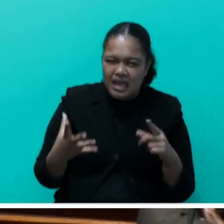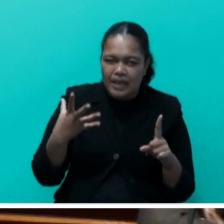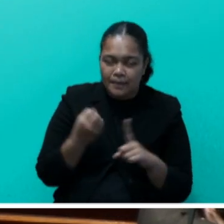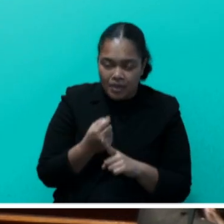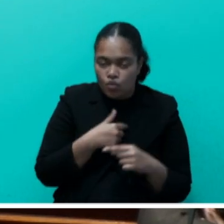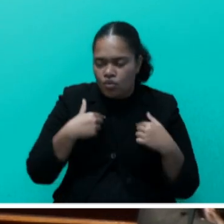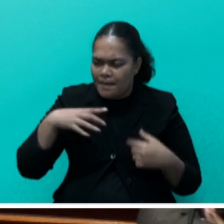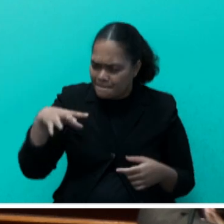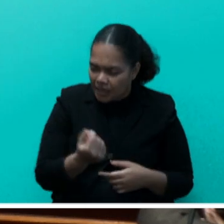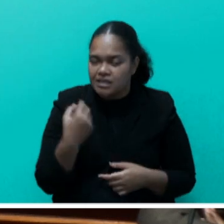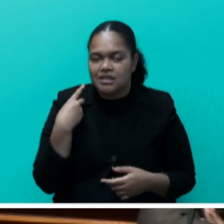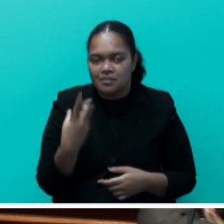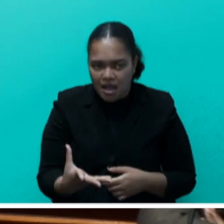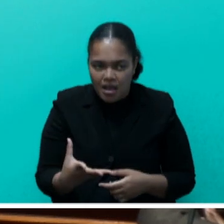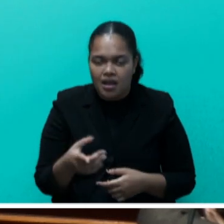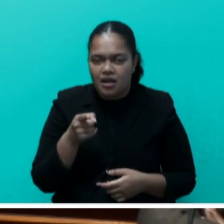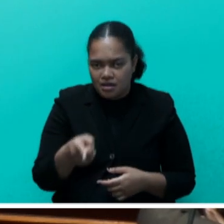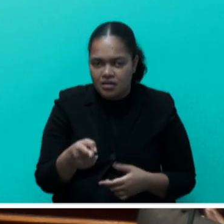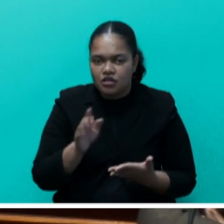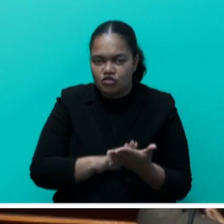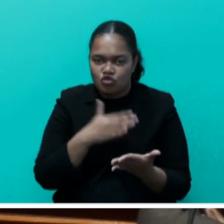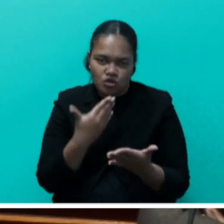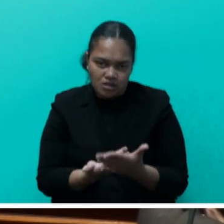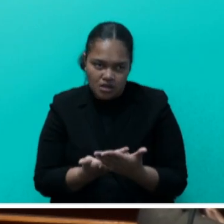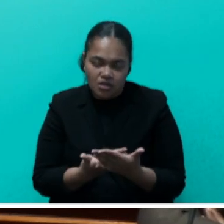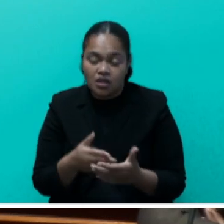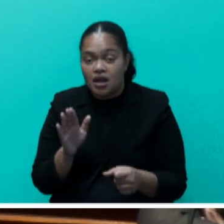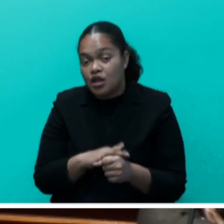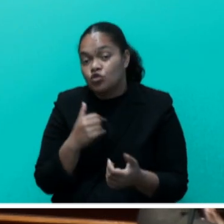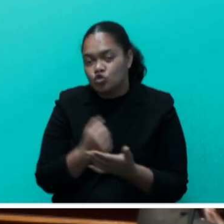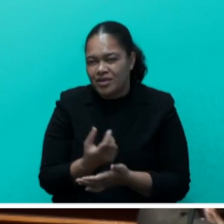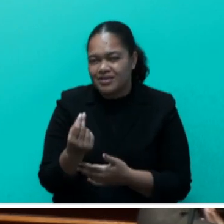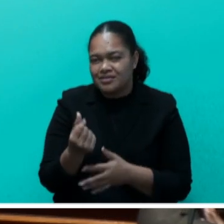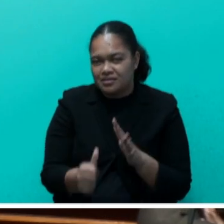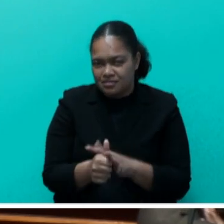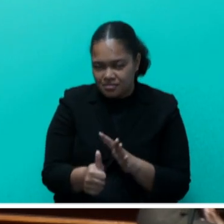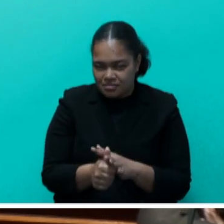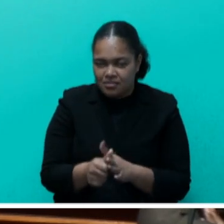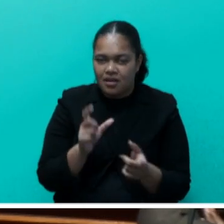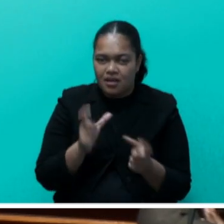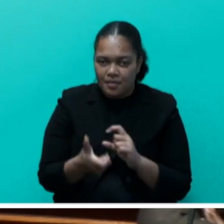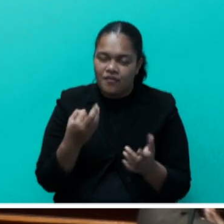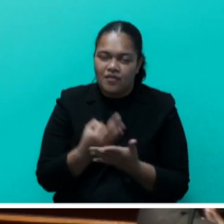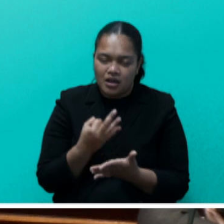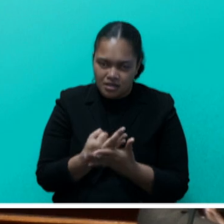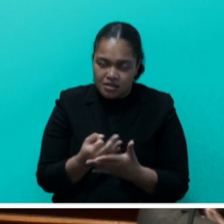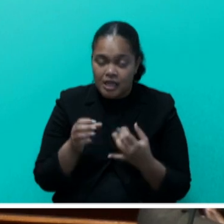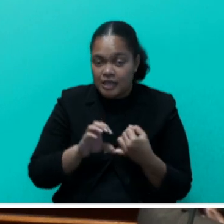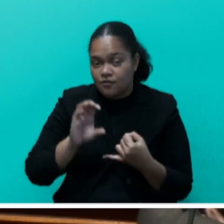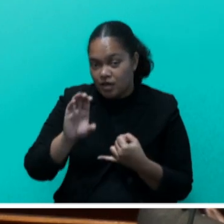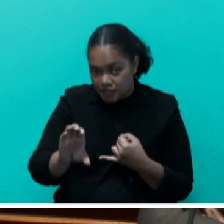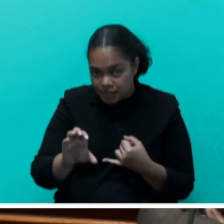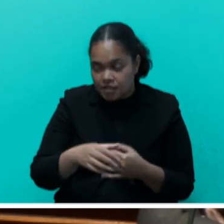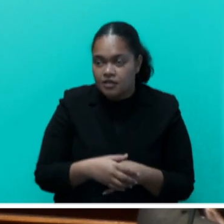demand debt reduction and cancellation and ensure easy access to climate financing. Investing in